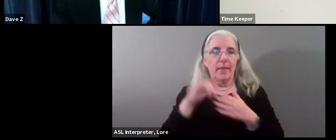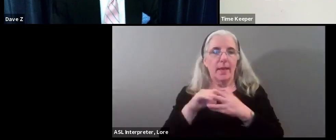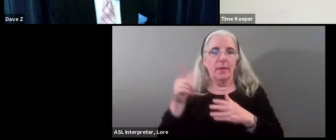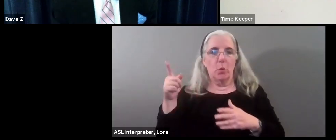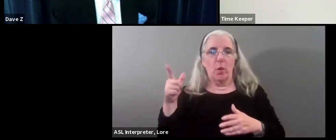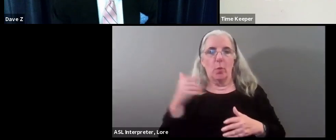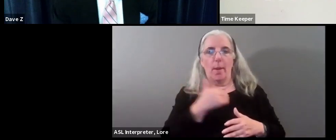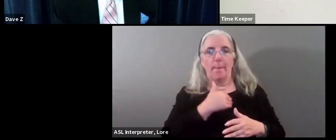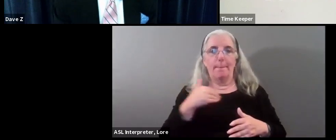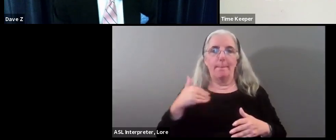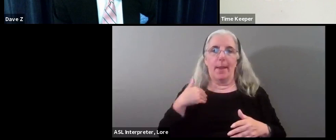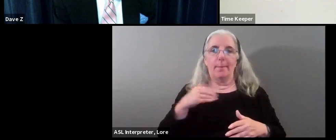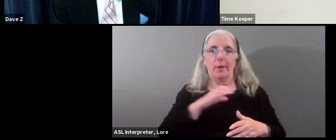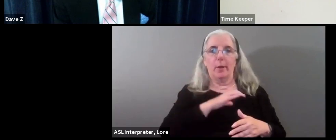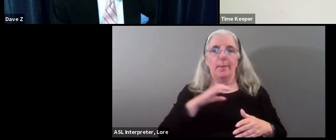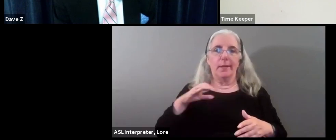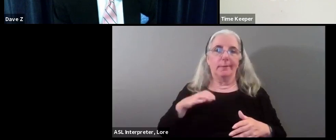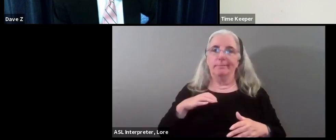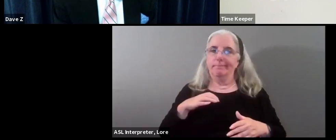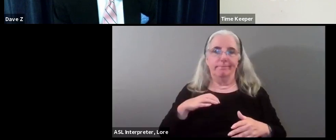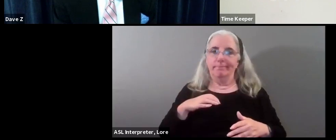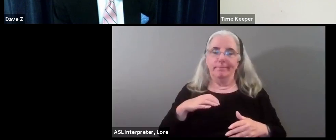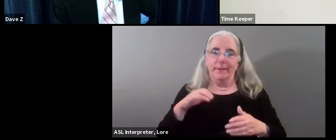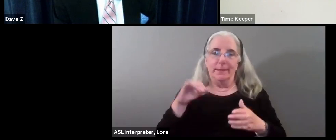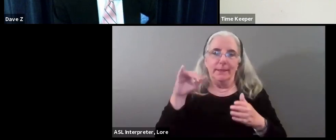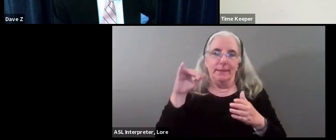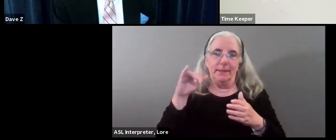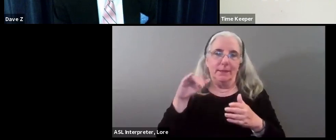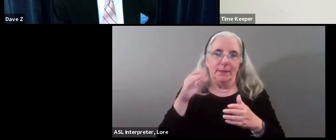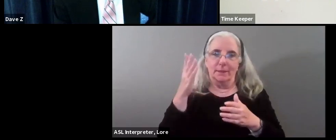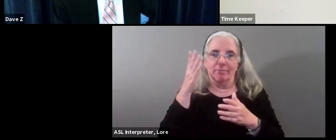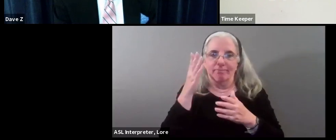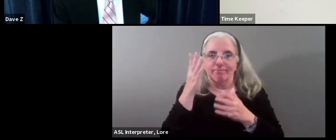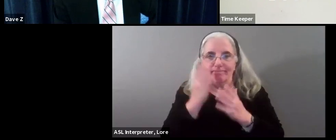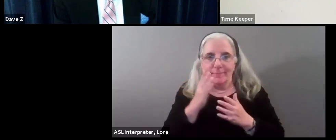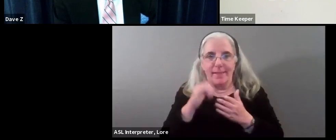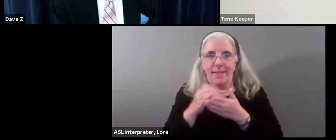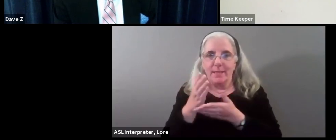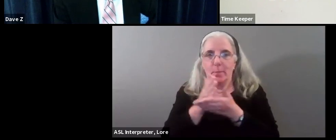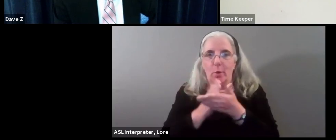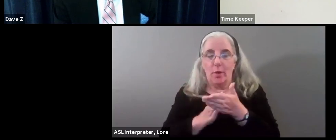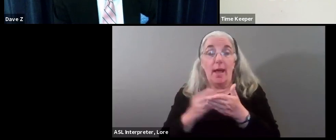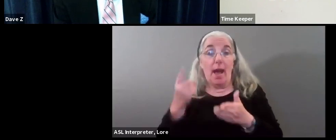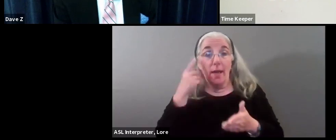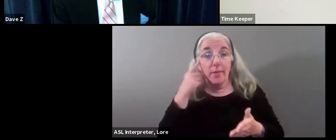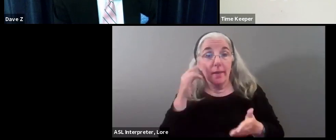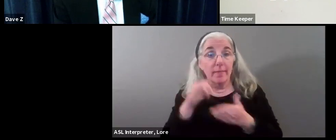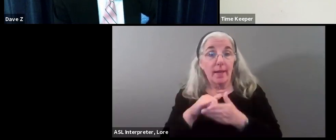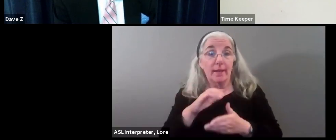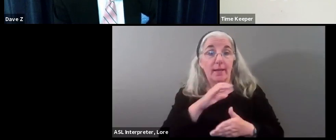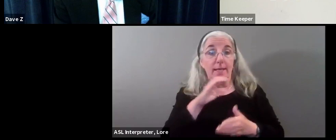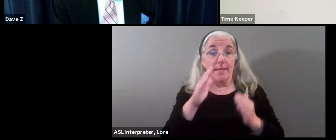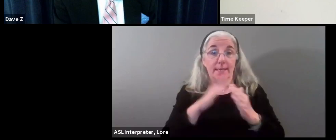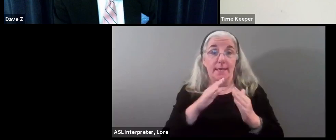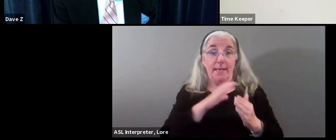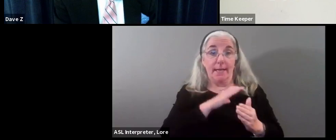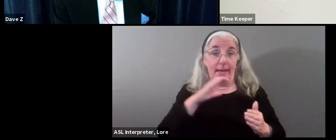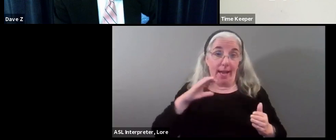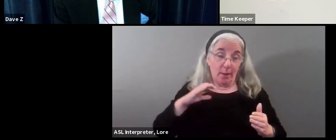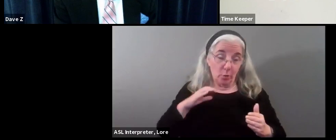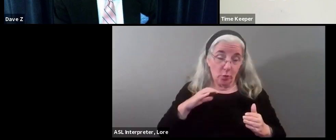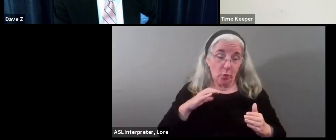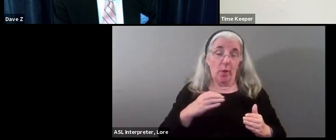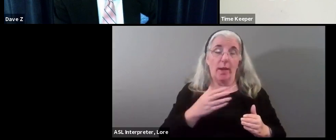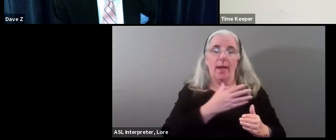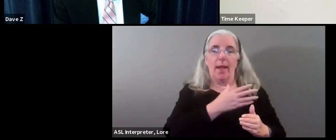commission is an unfortunate element of the question. I think council along with such in the